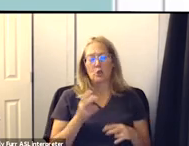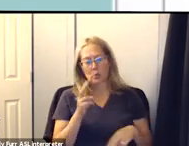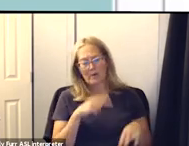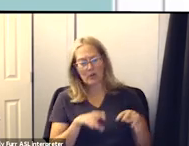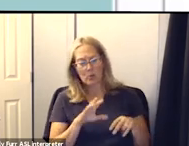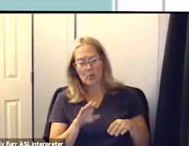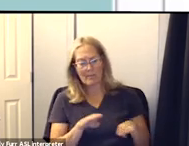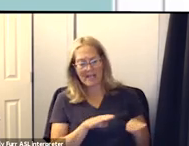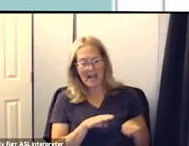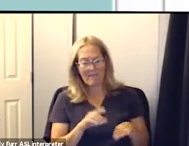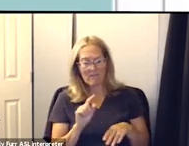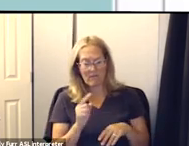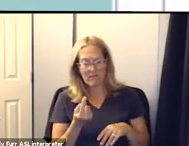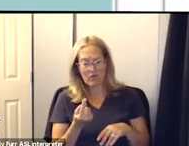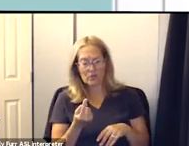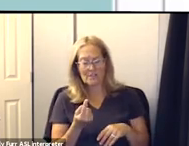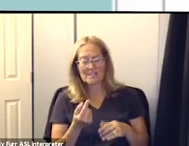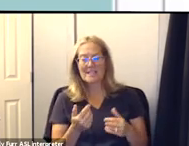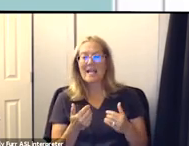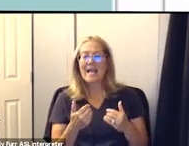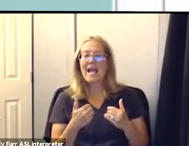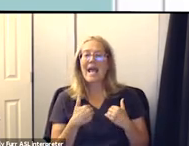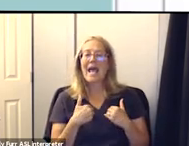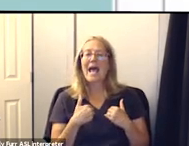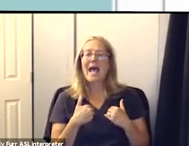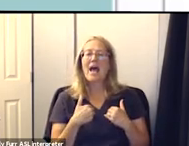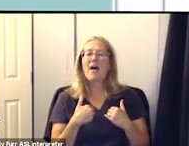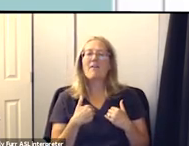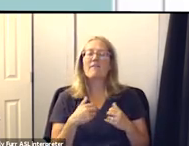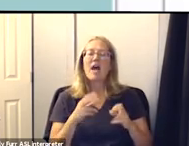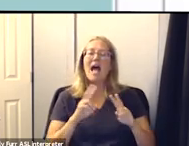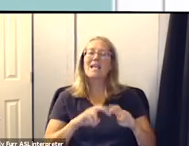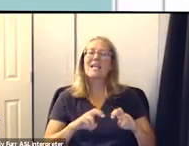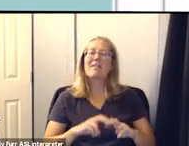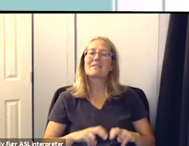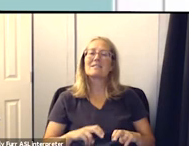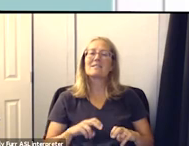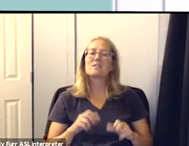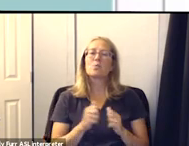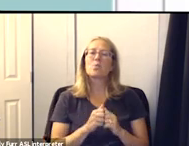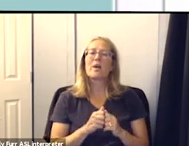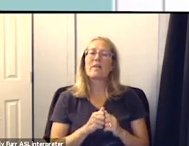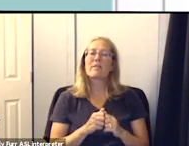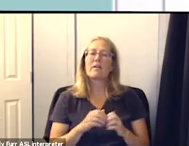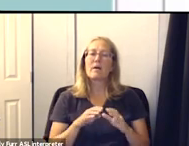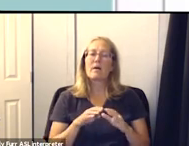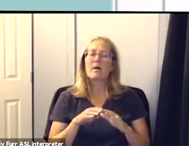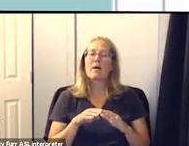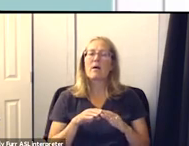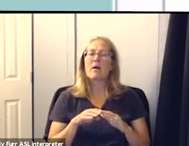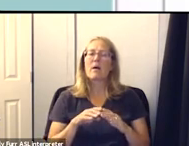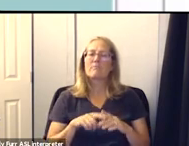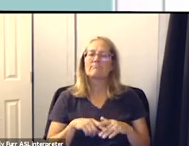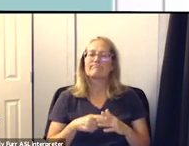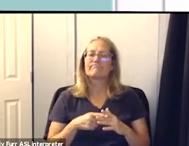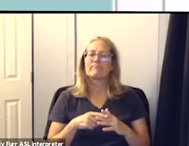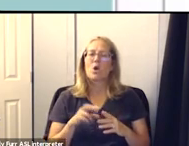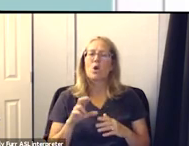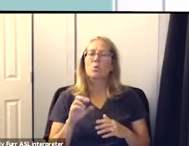behaviors we conduct a root cause analysis why is the drug and alcohol use taking place